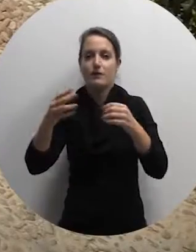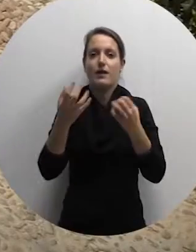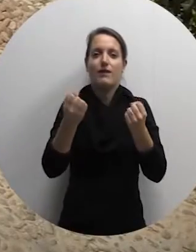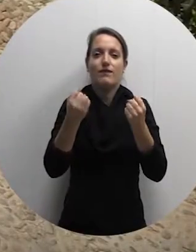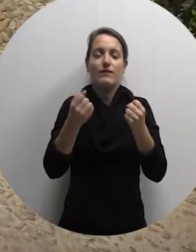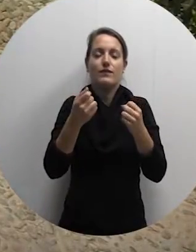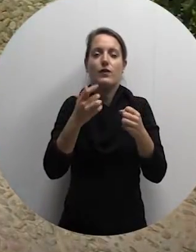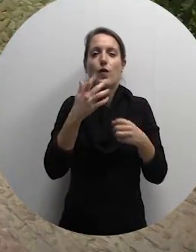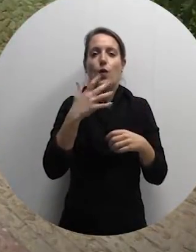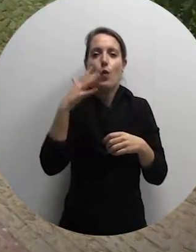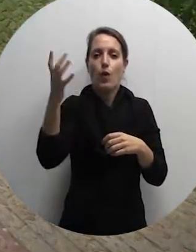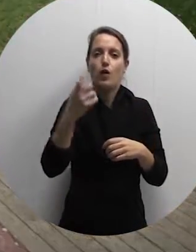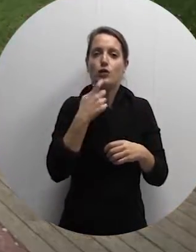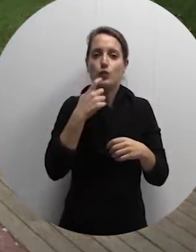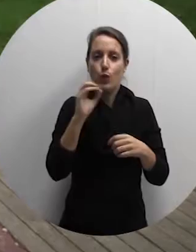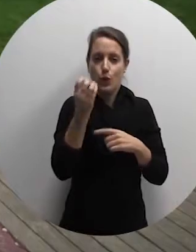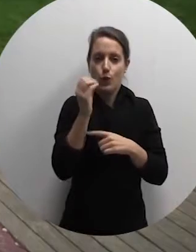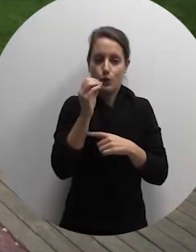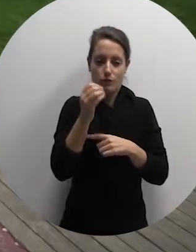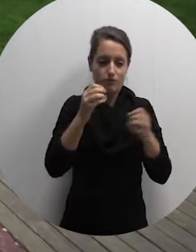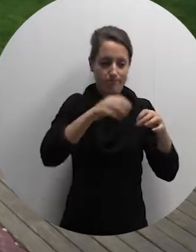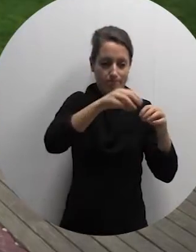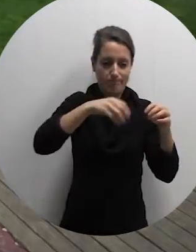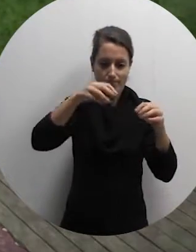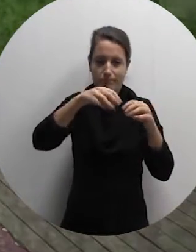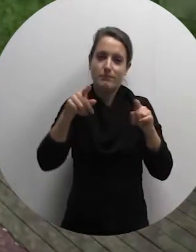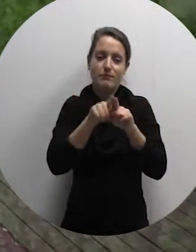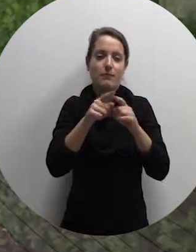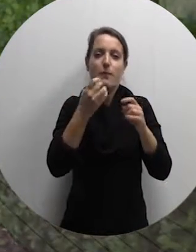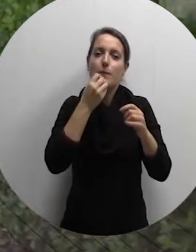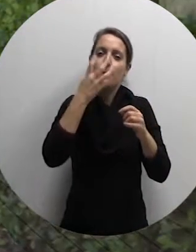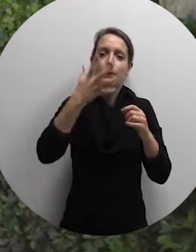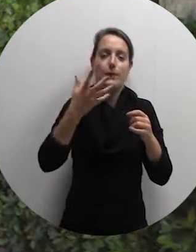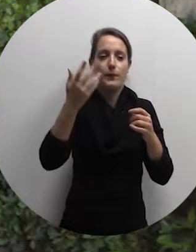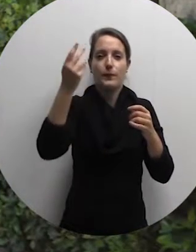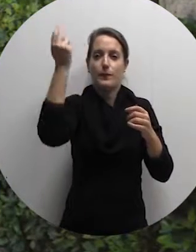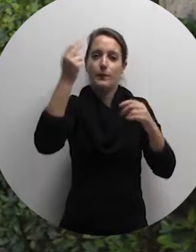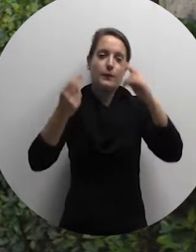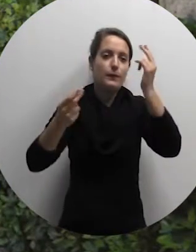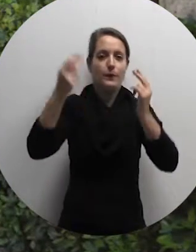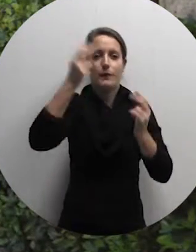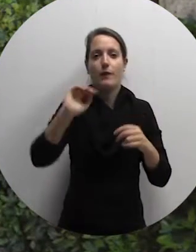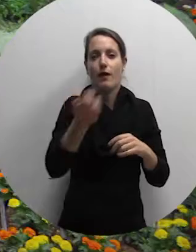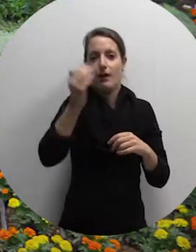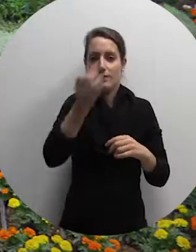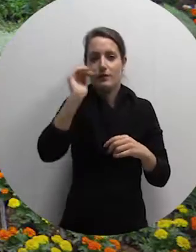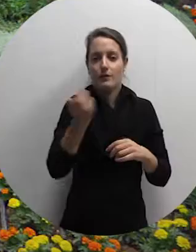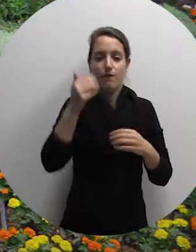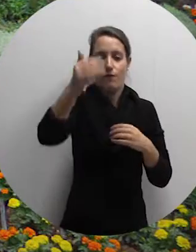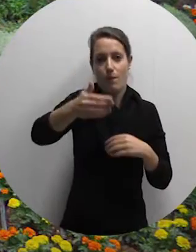encased to form geometrical patterns cover all the parts in the front and back gardens.